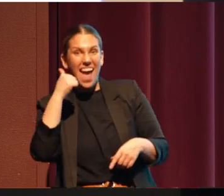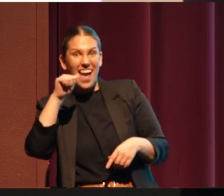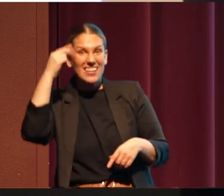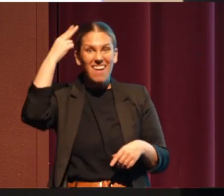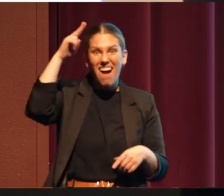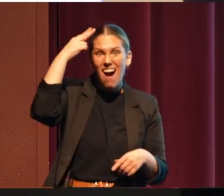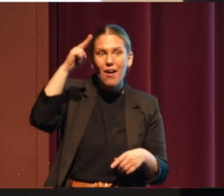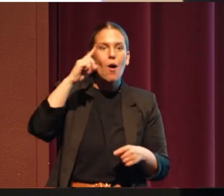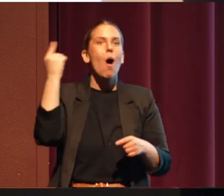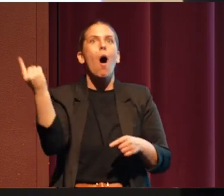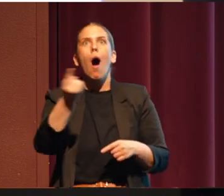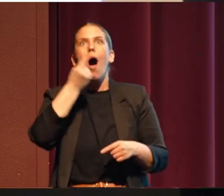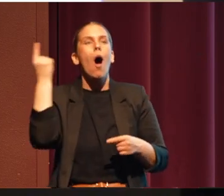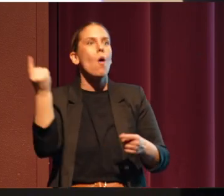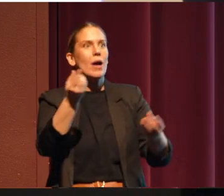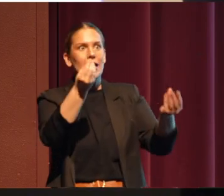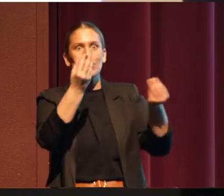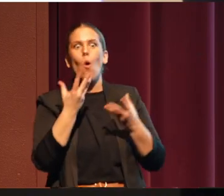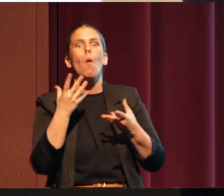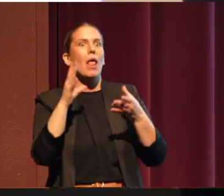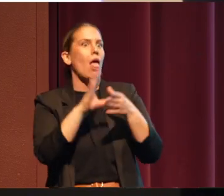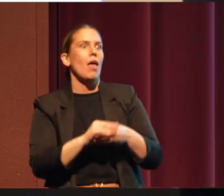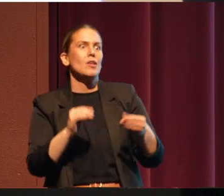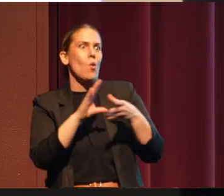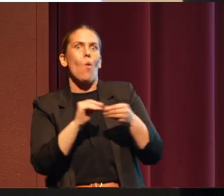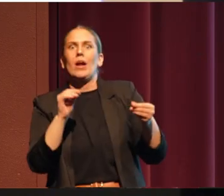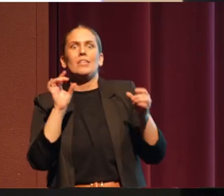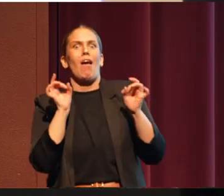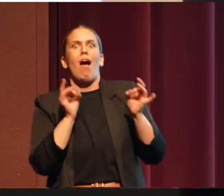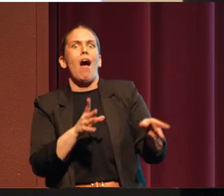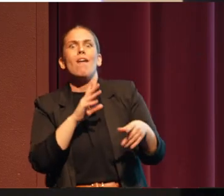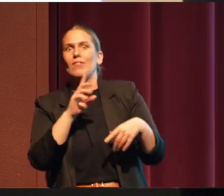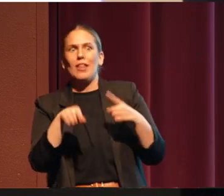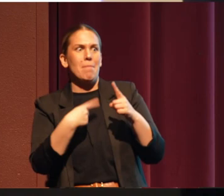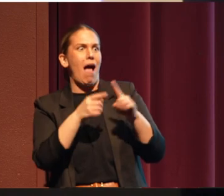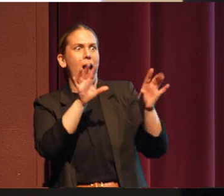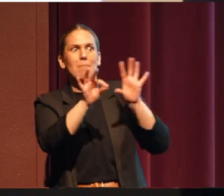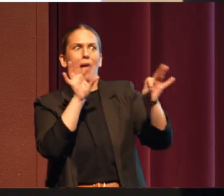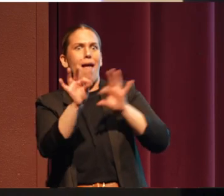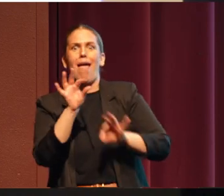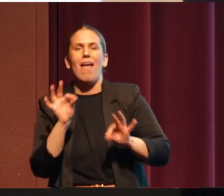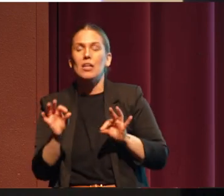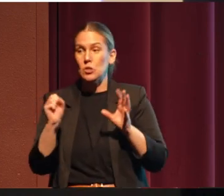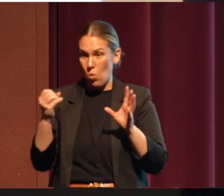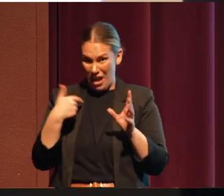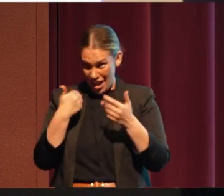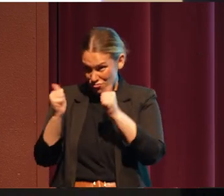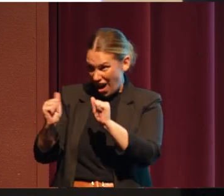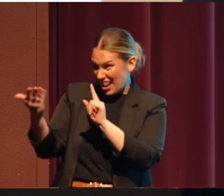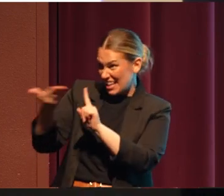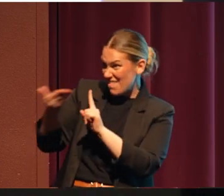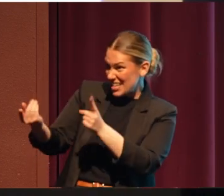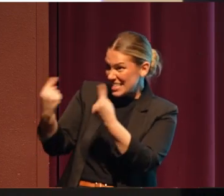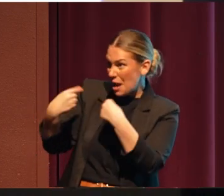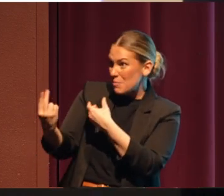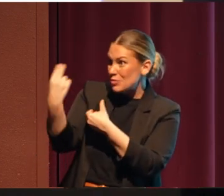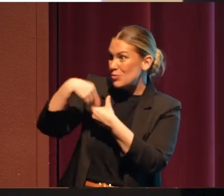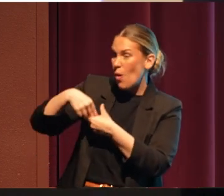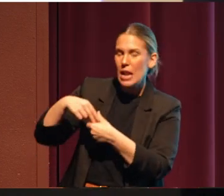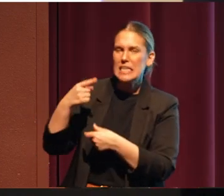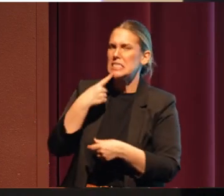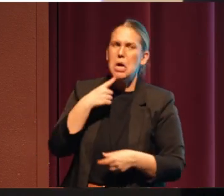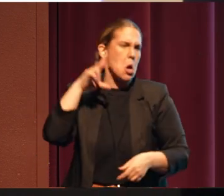huckleberry picking stories and how terrible it was. So when I'm trying to get him to go huckleberry picking a couple years ago, he's like,